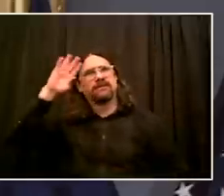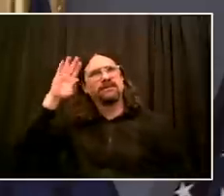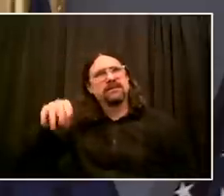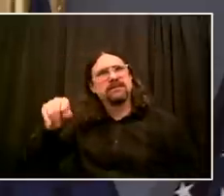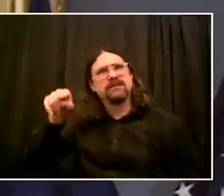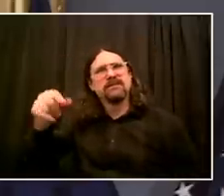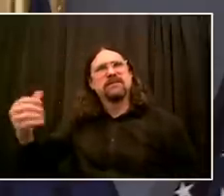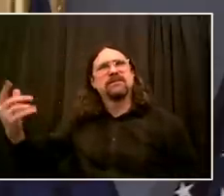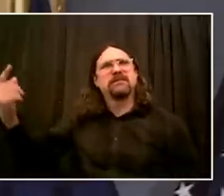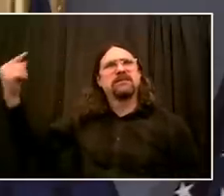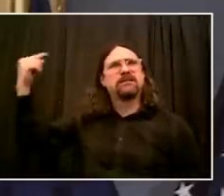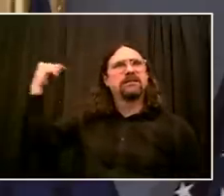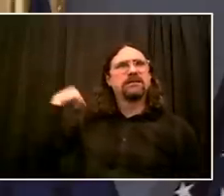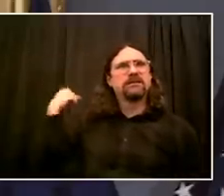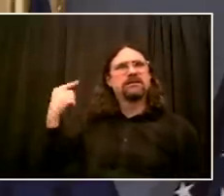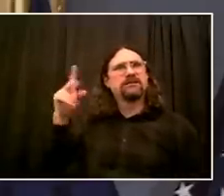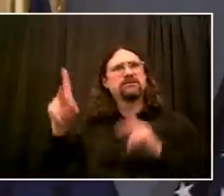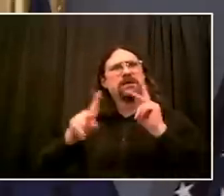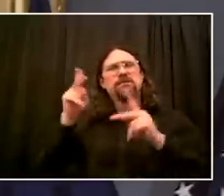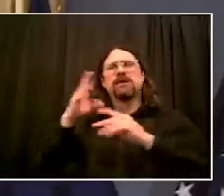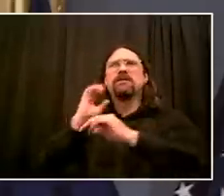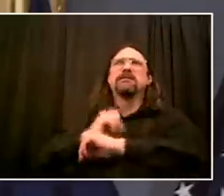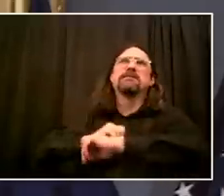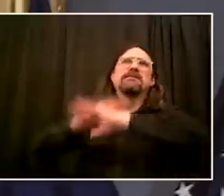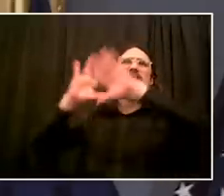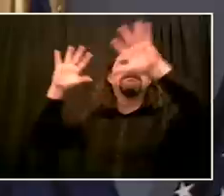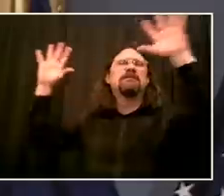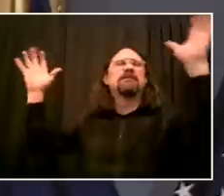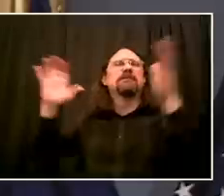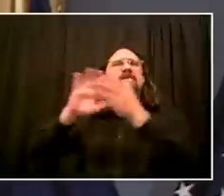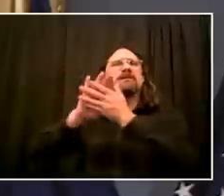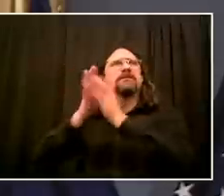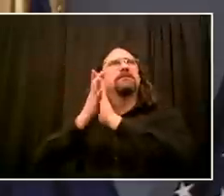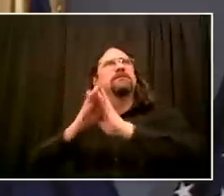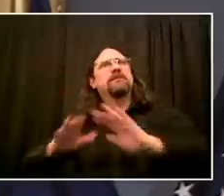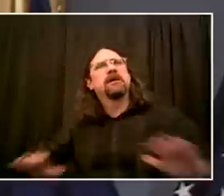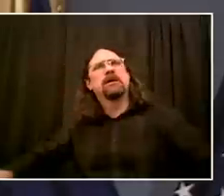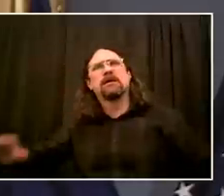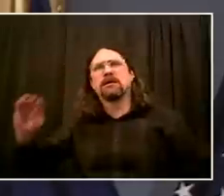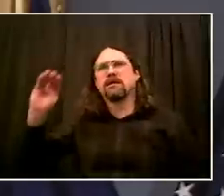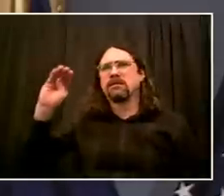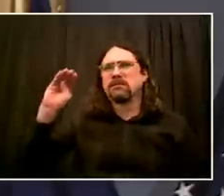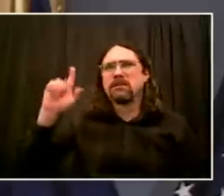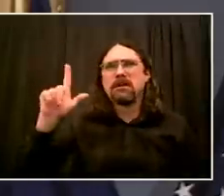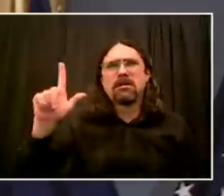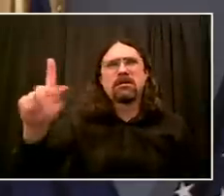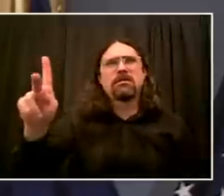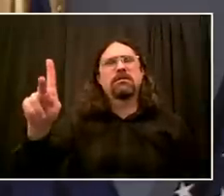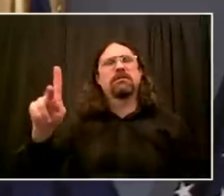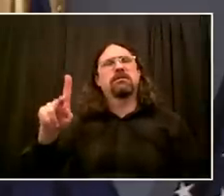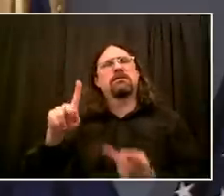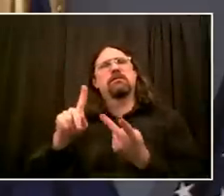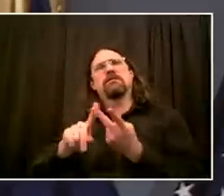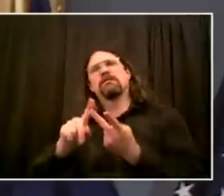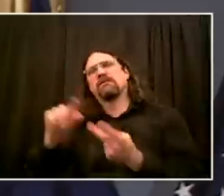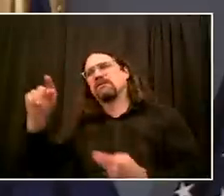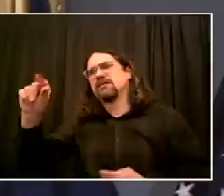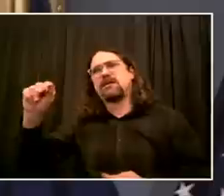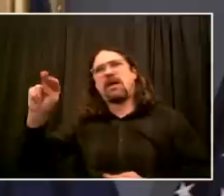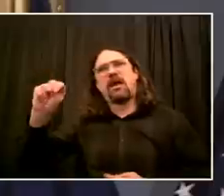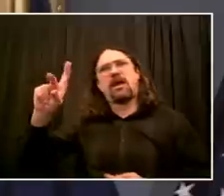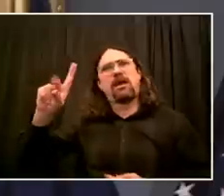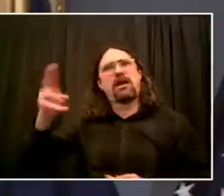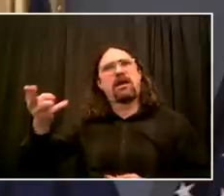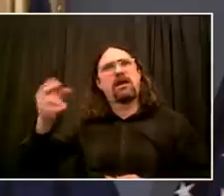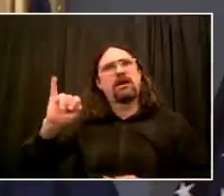Years ago in this city, when we had the broken unconstitutional policy of stop and frisk, there was a peaceful, silent